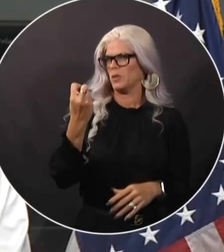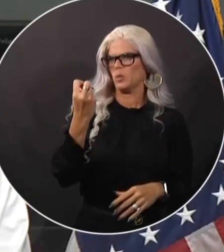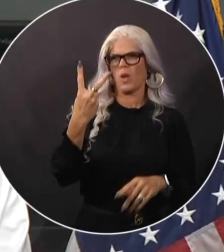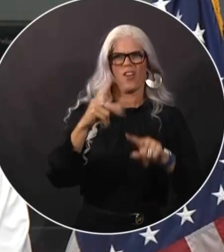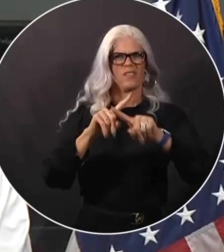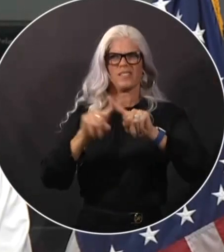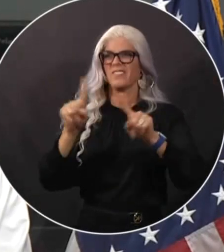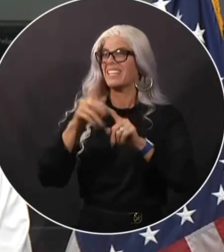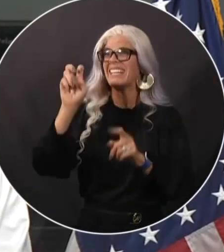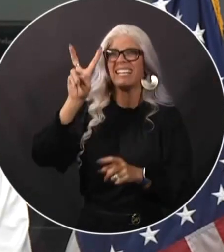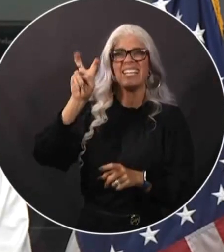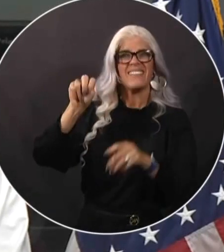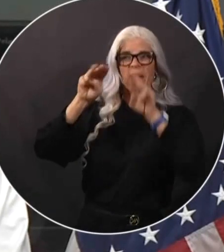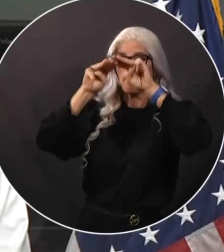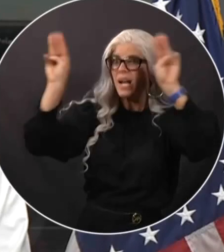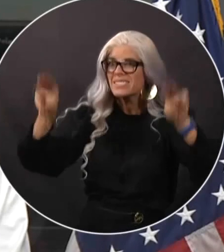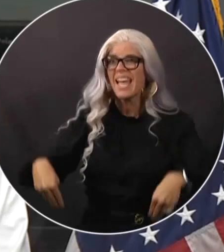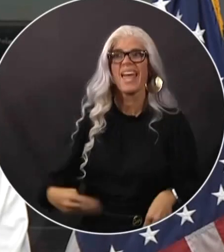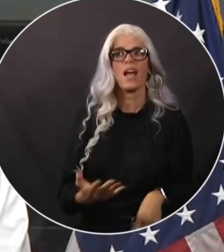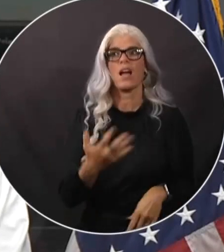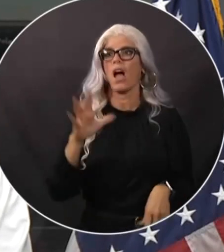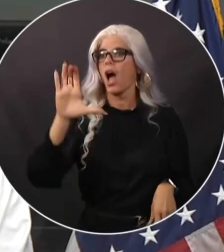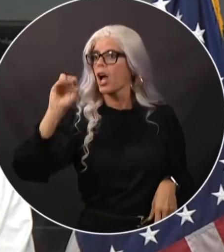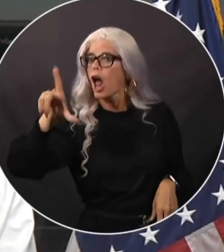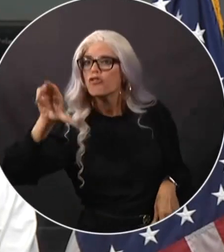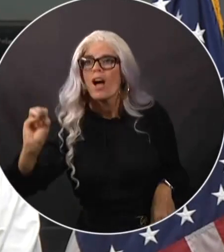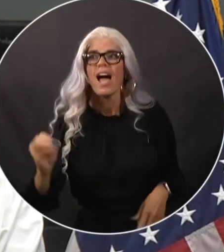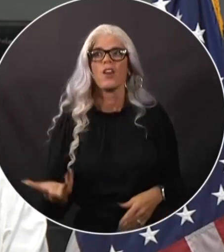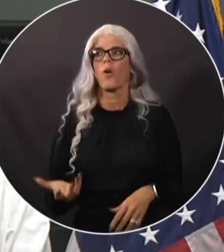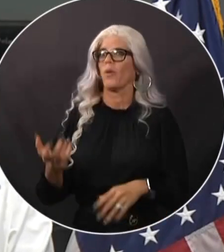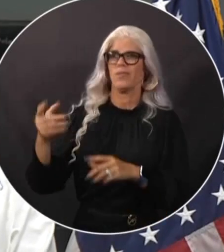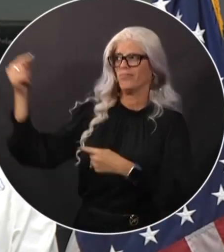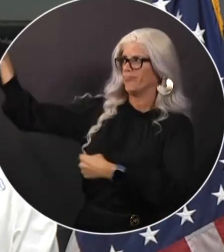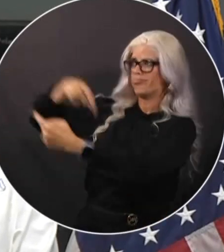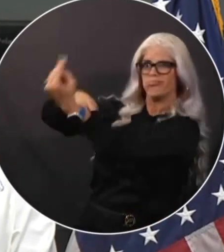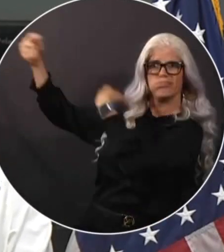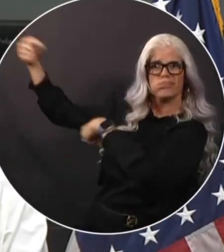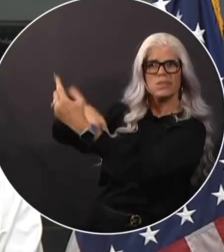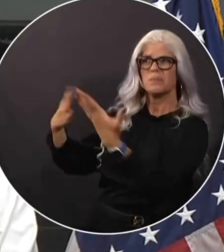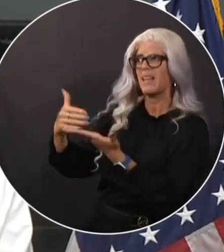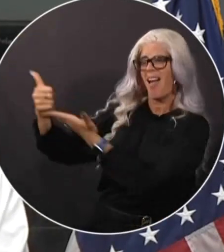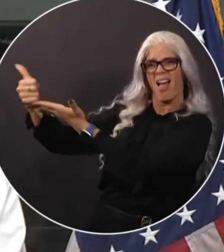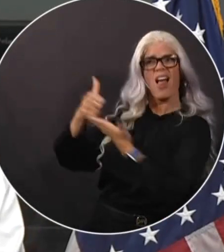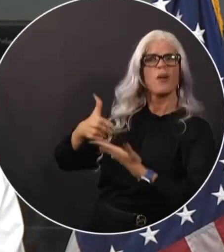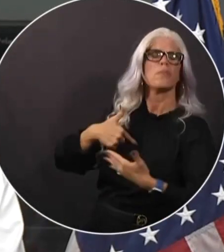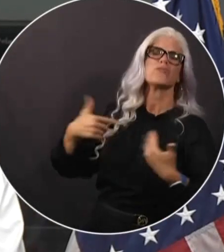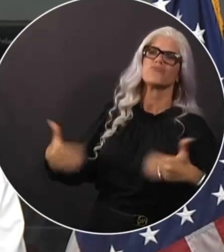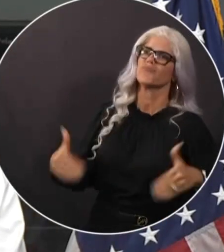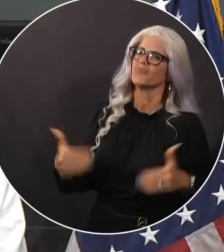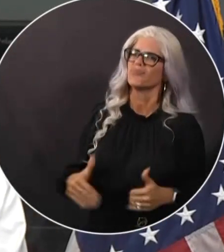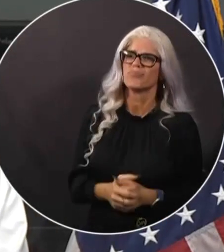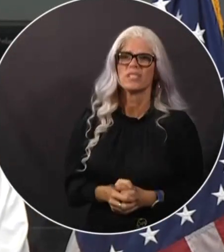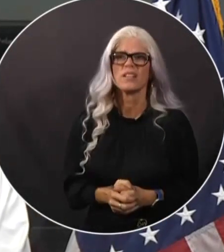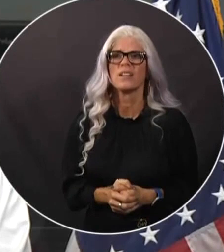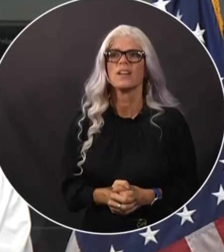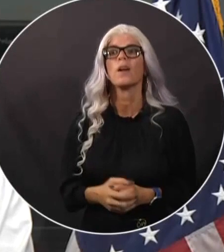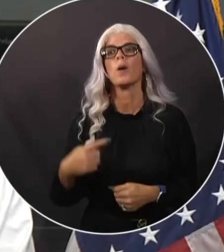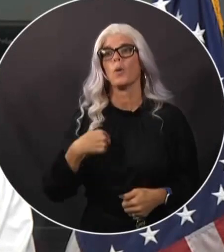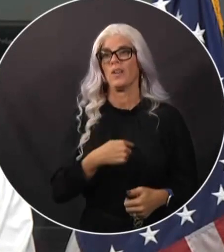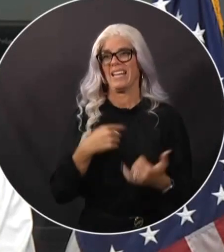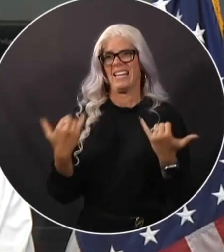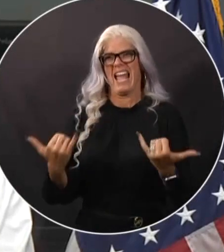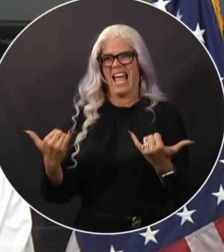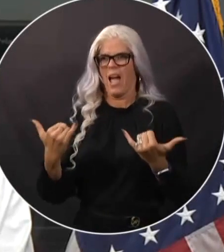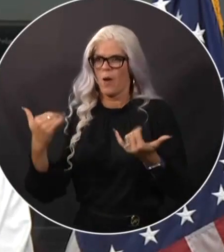all the way to the east coast that have come in to assist us record. We're currently coordinating the